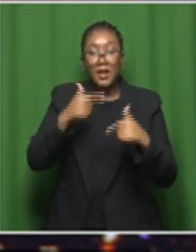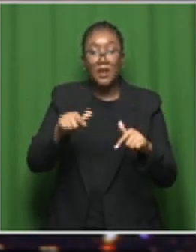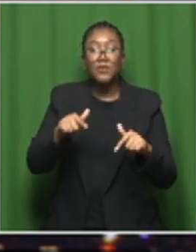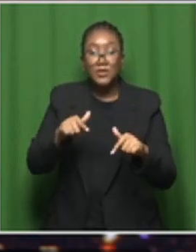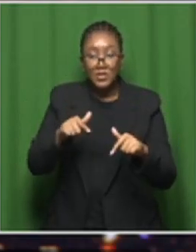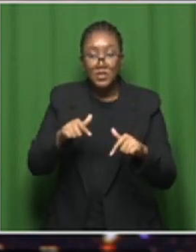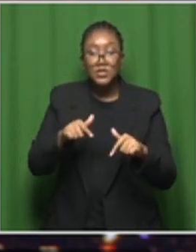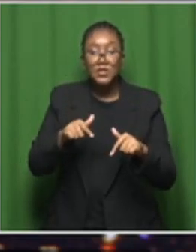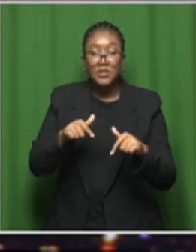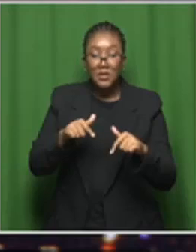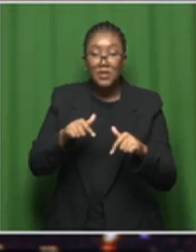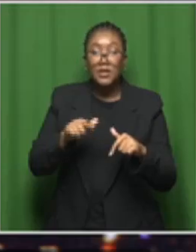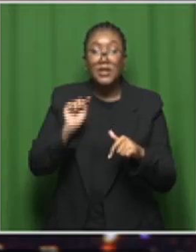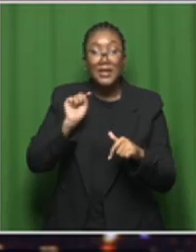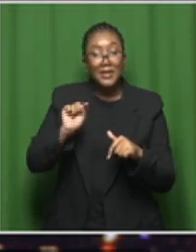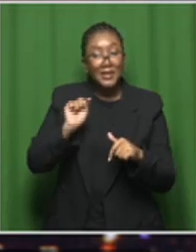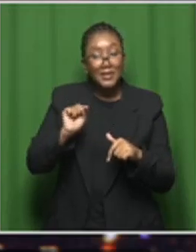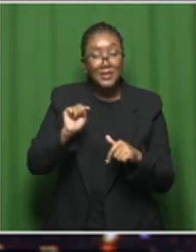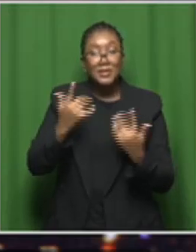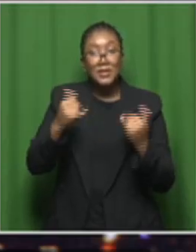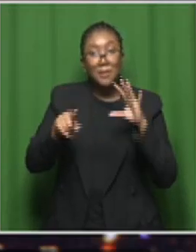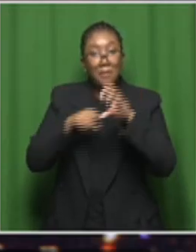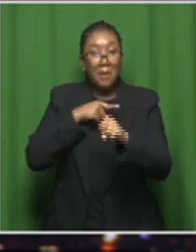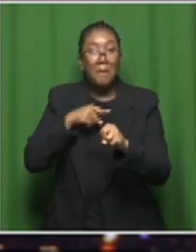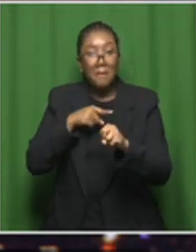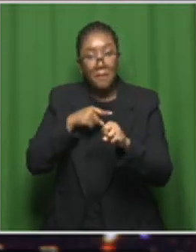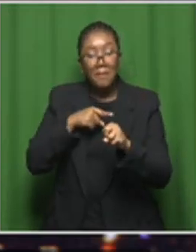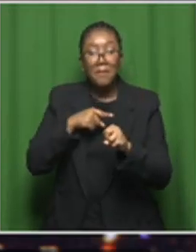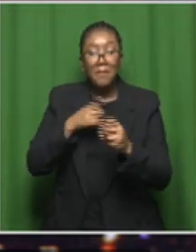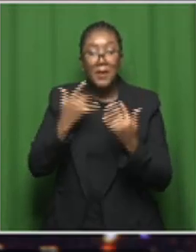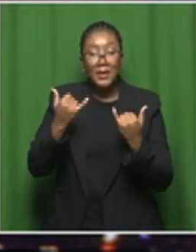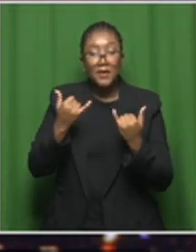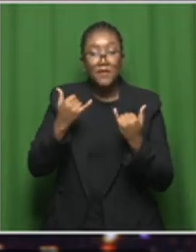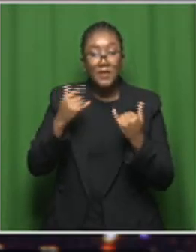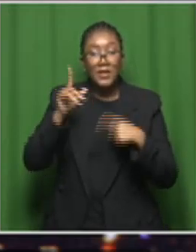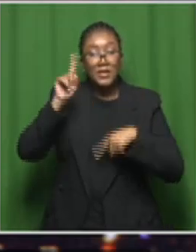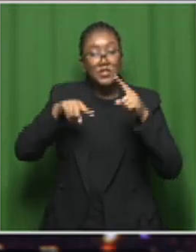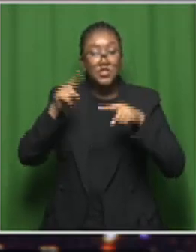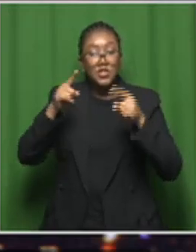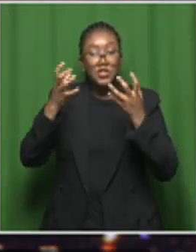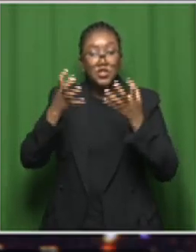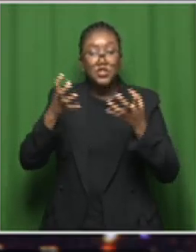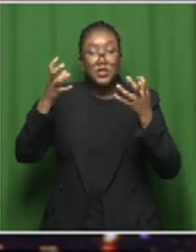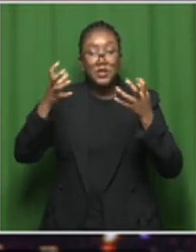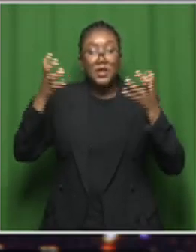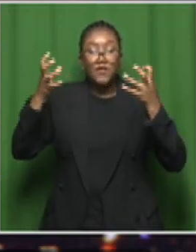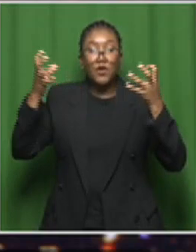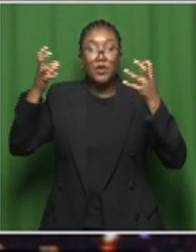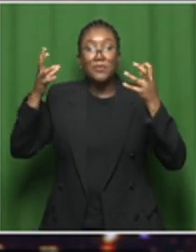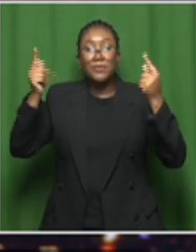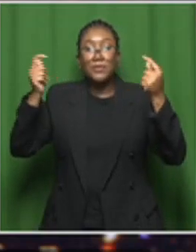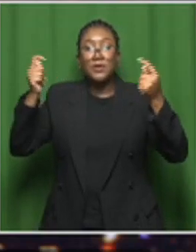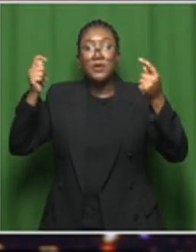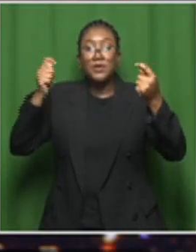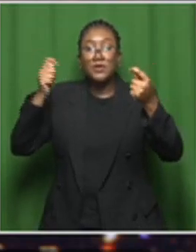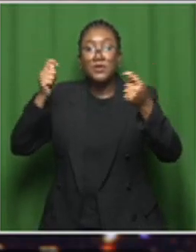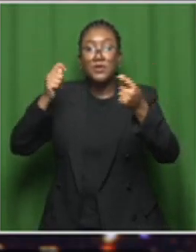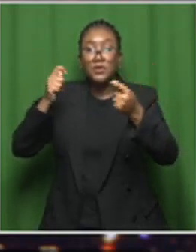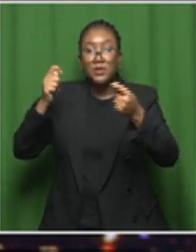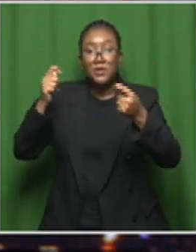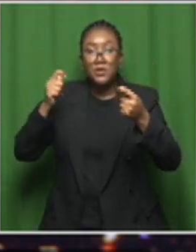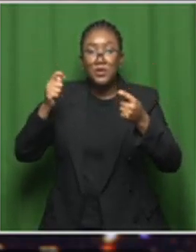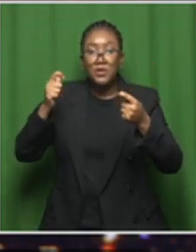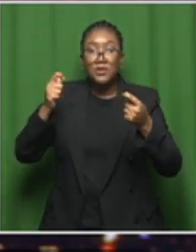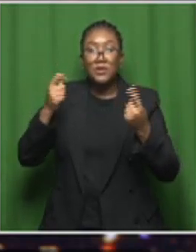languages. Now, this discovery sheds light on the evolution of the largest structures in the universe, and it also offers